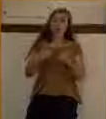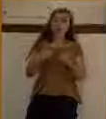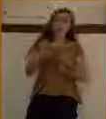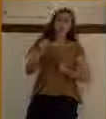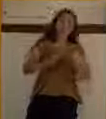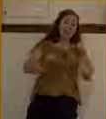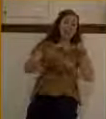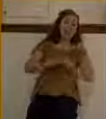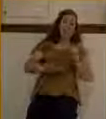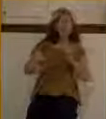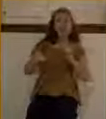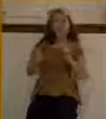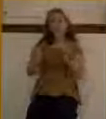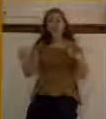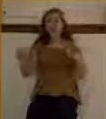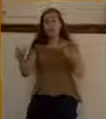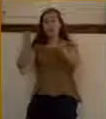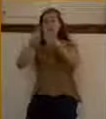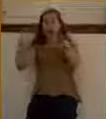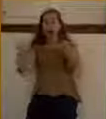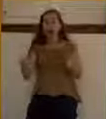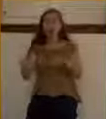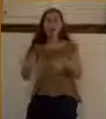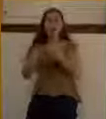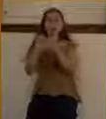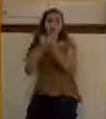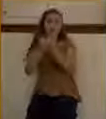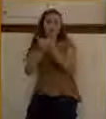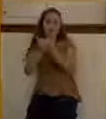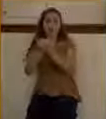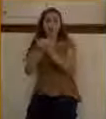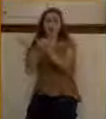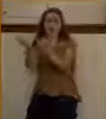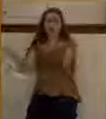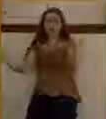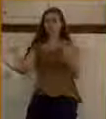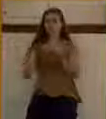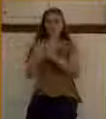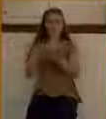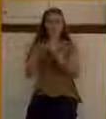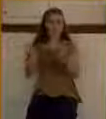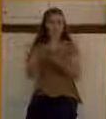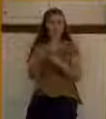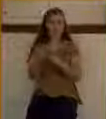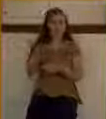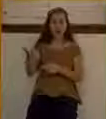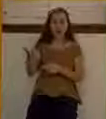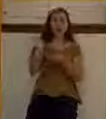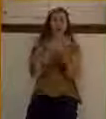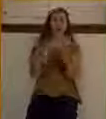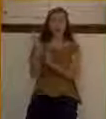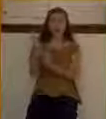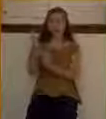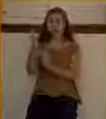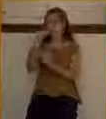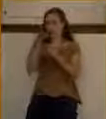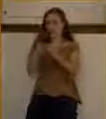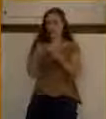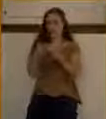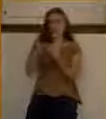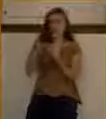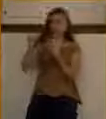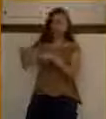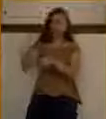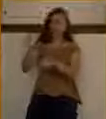a chariot race course there. All kind of things. This is a beautiful place. Jesus would spend two days here just before he makes his